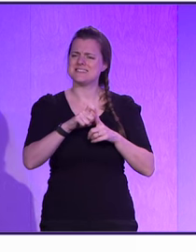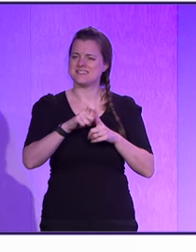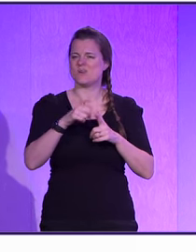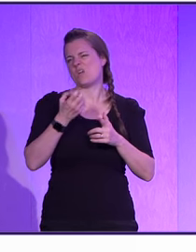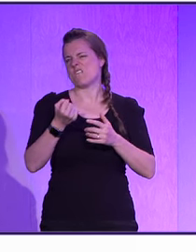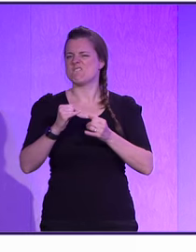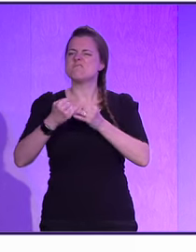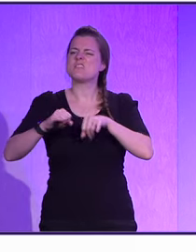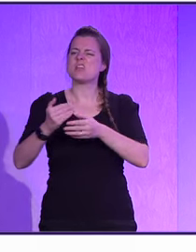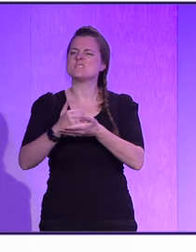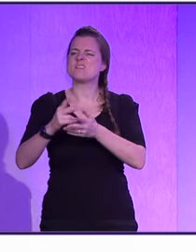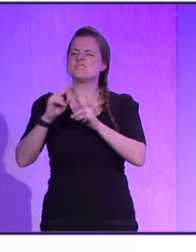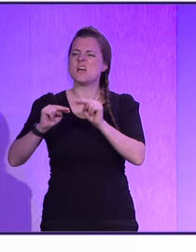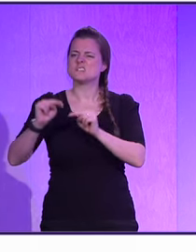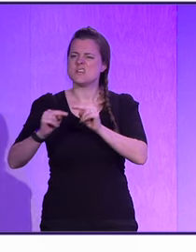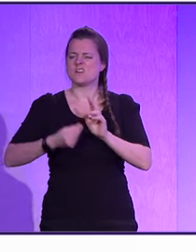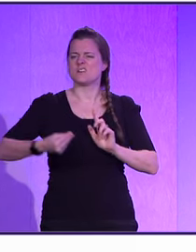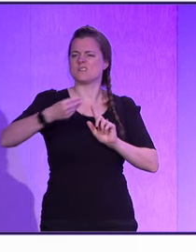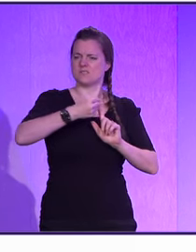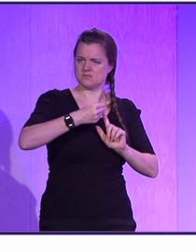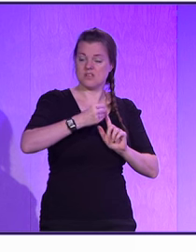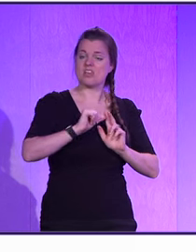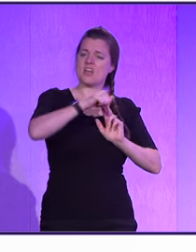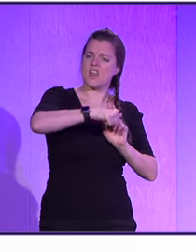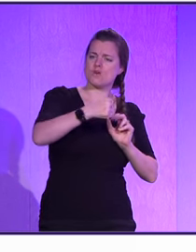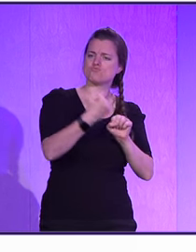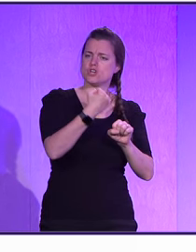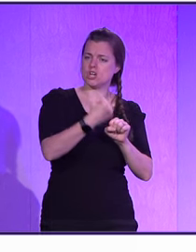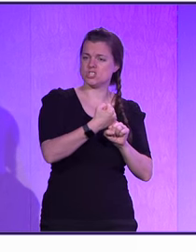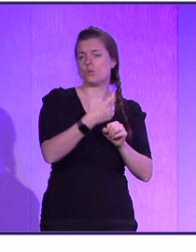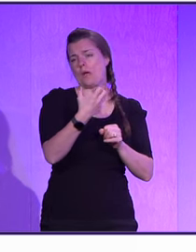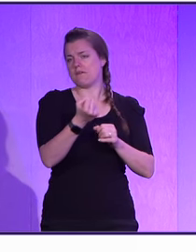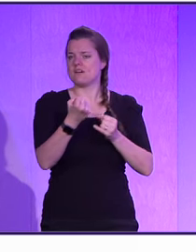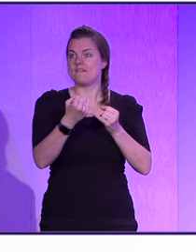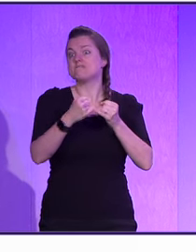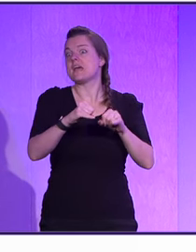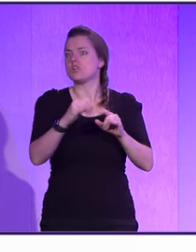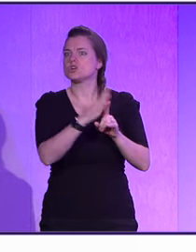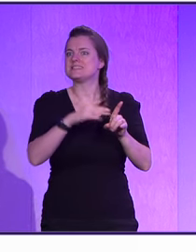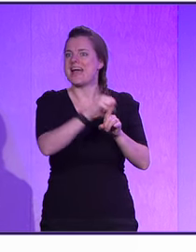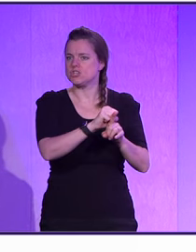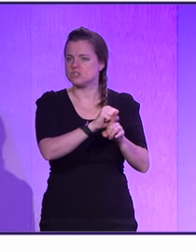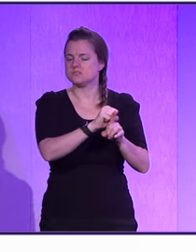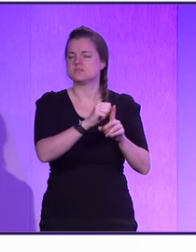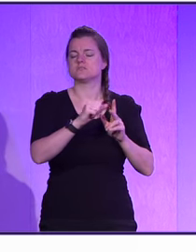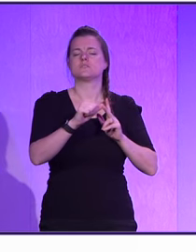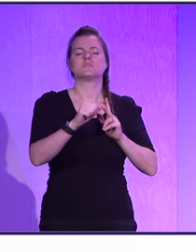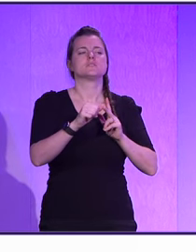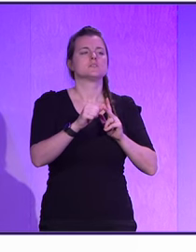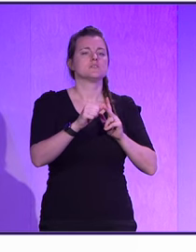we brought in some fail-safe testing in there. Then, once it was in production, we had failure detection,